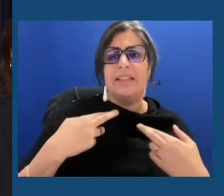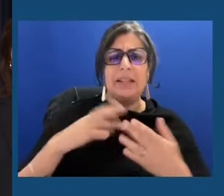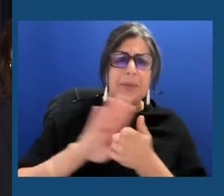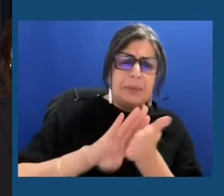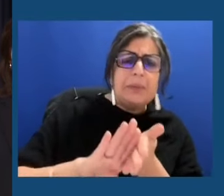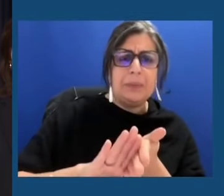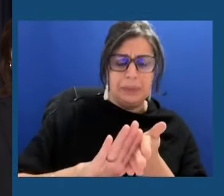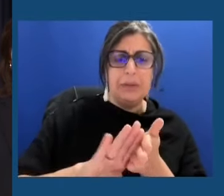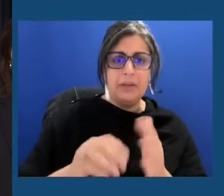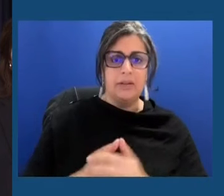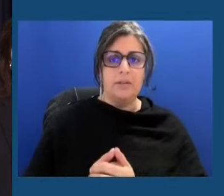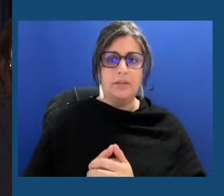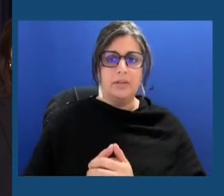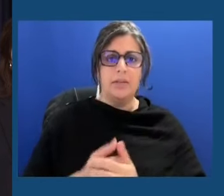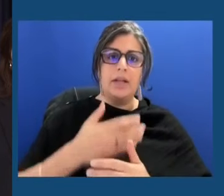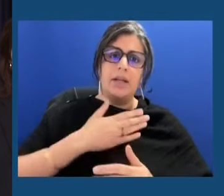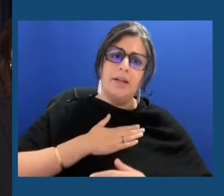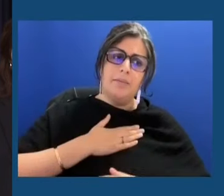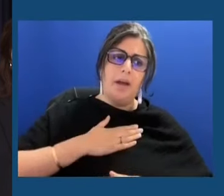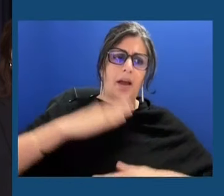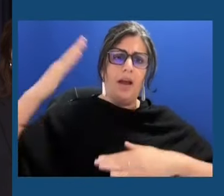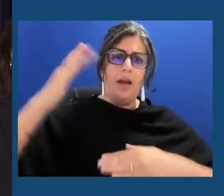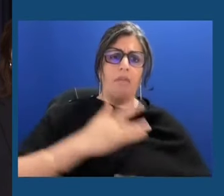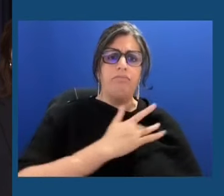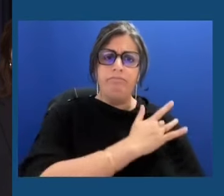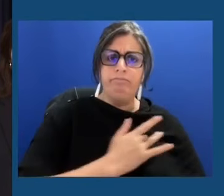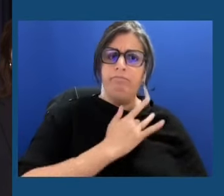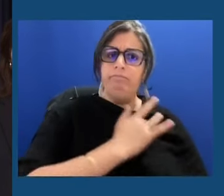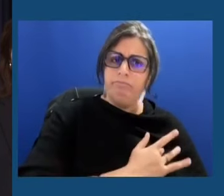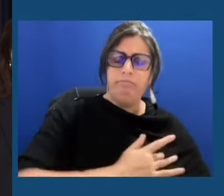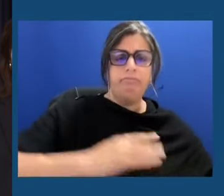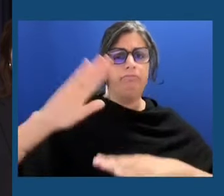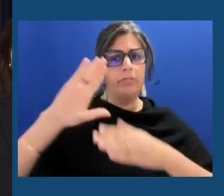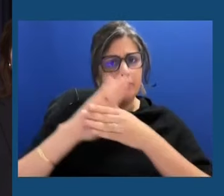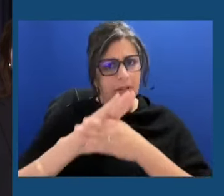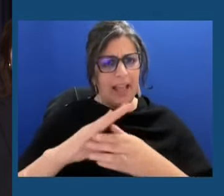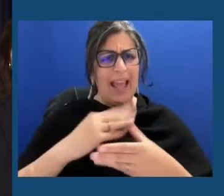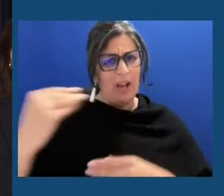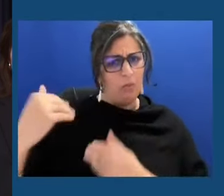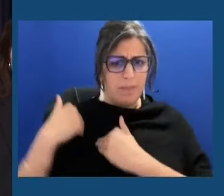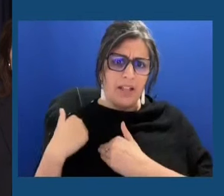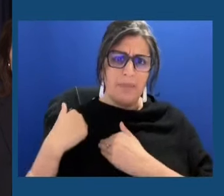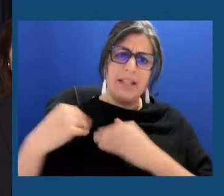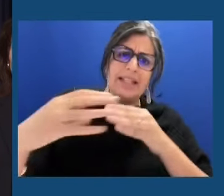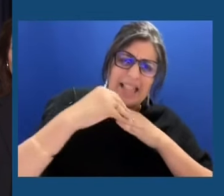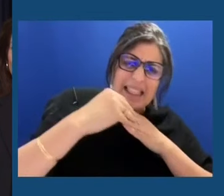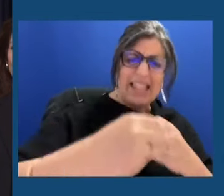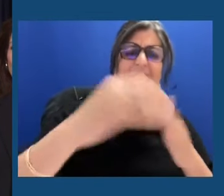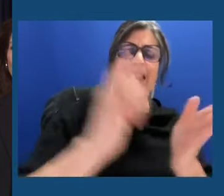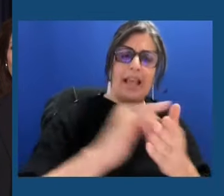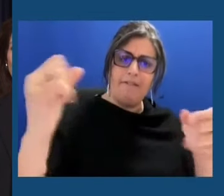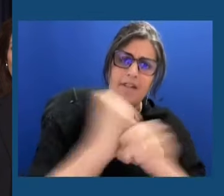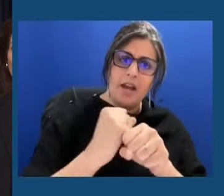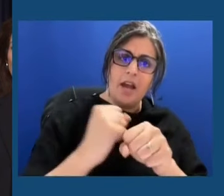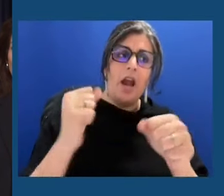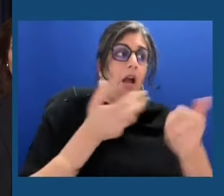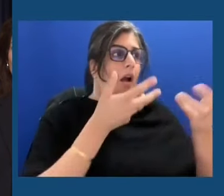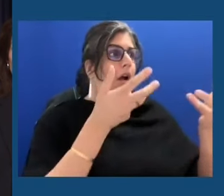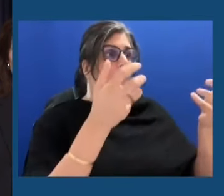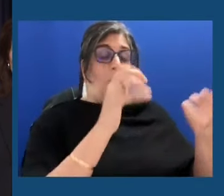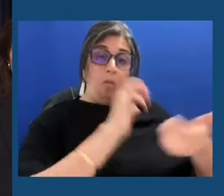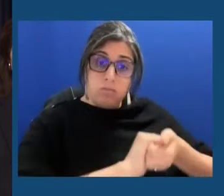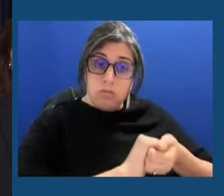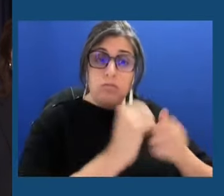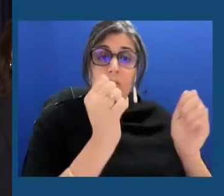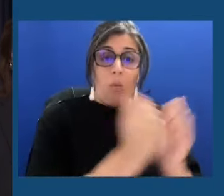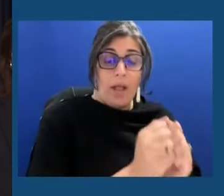because it is my sworn duty and responsibility to lead that fight working with the governor of this great state, Kathy